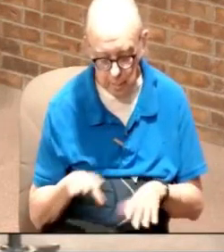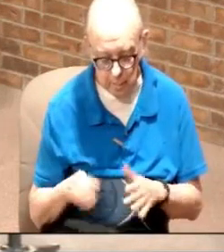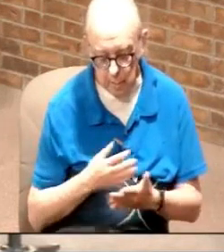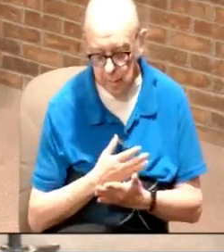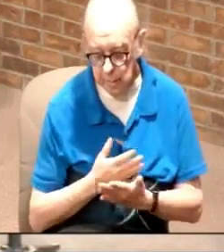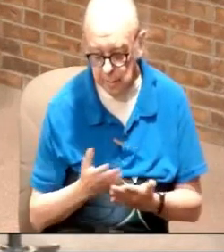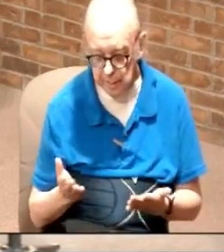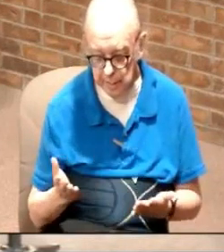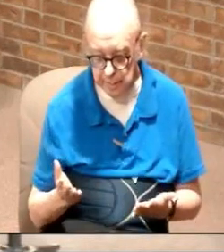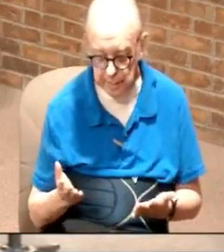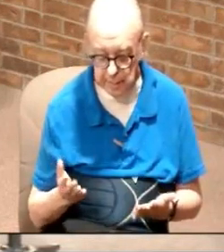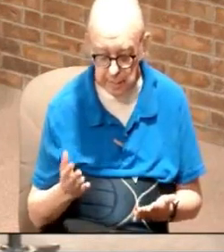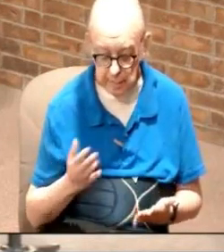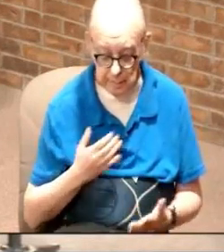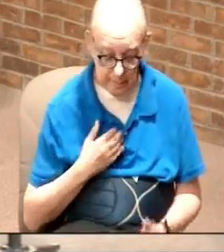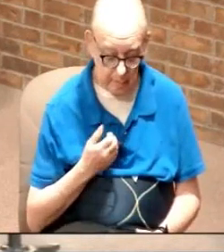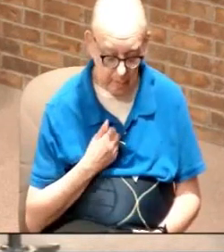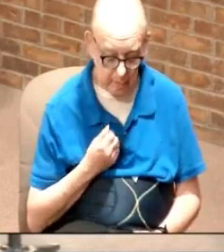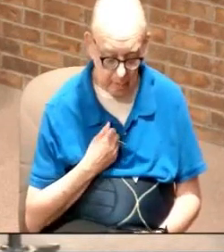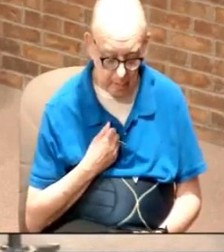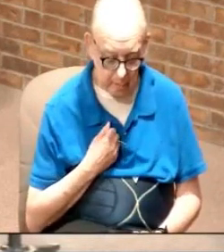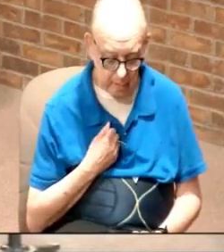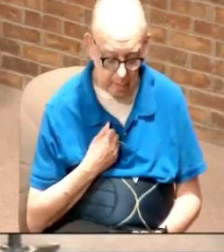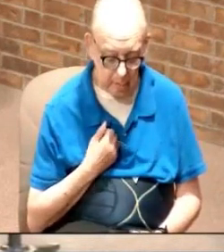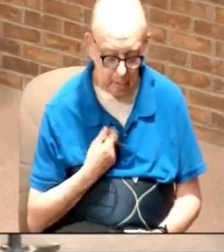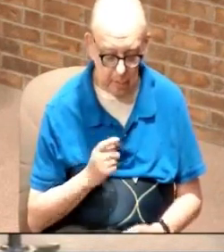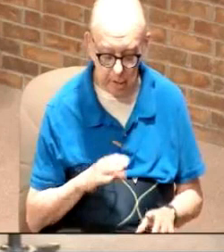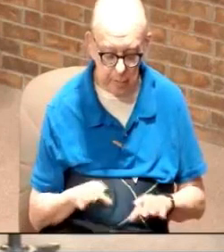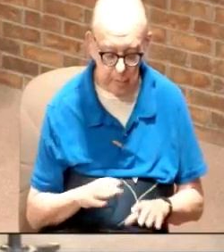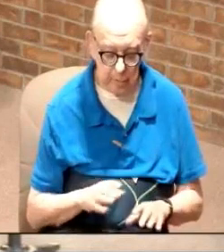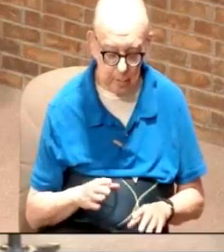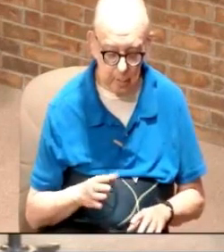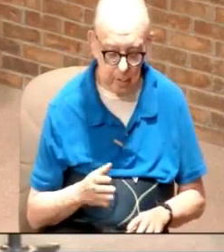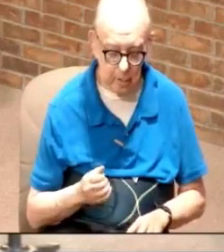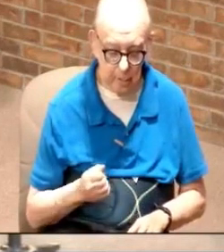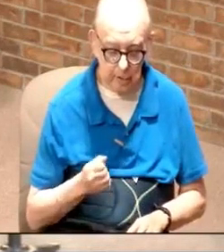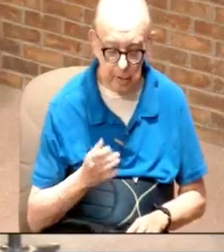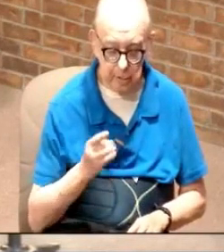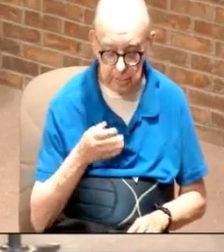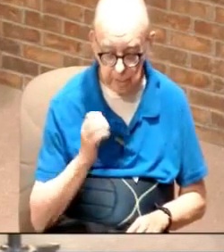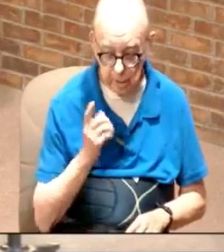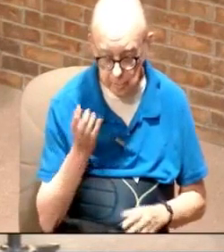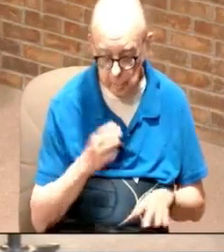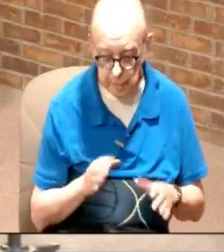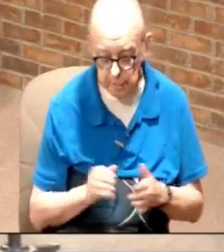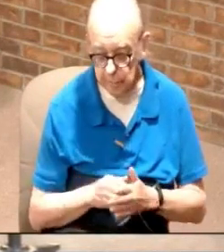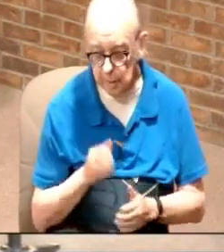to do this on myself or am I trying to do this because you want me to God